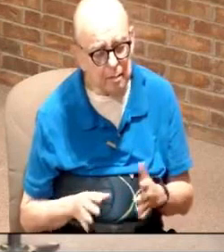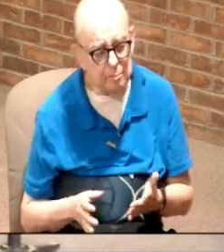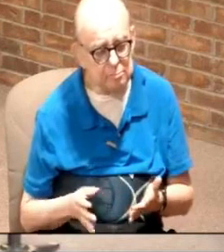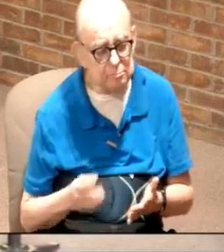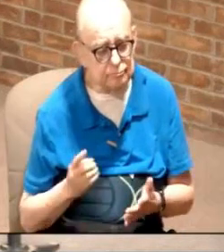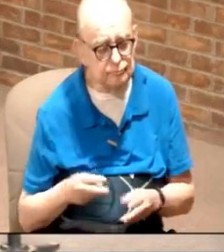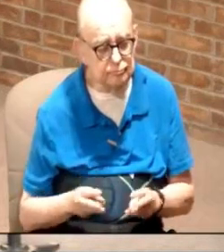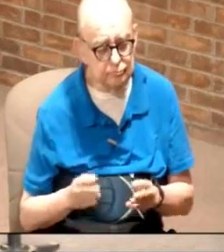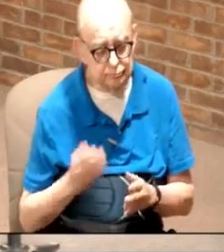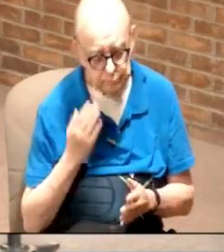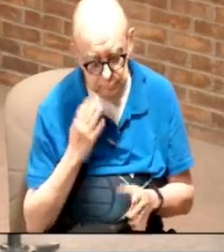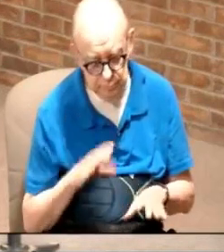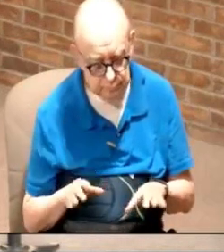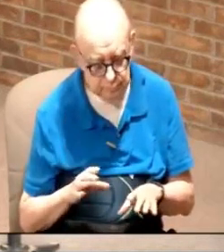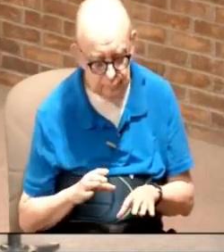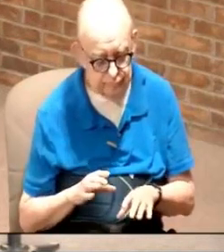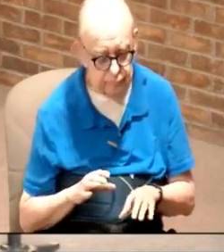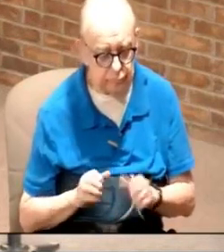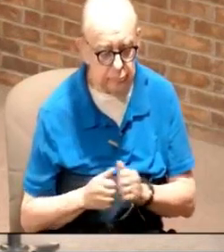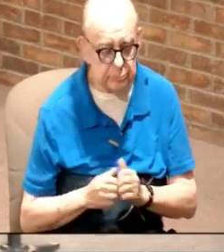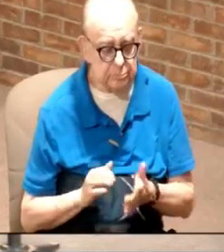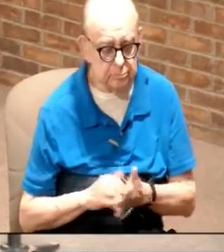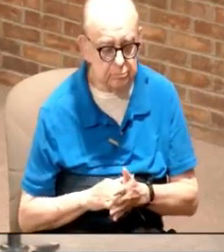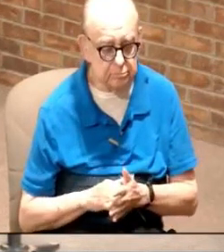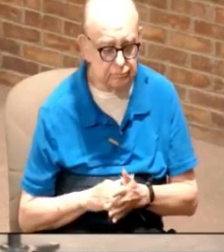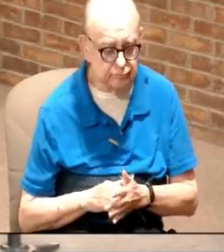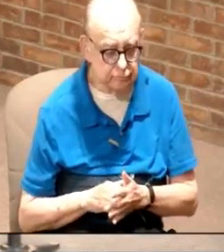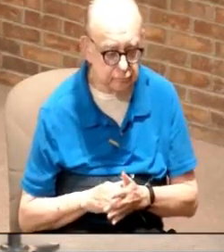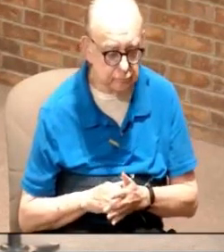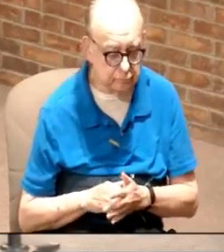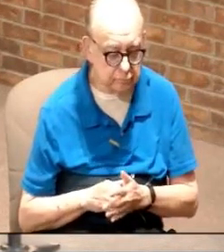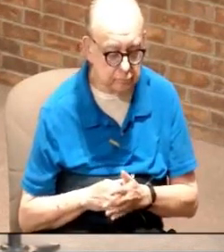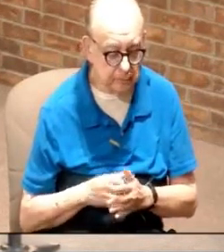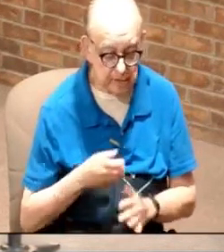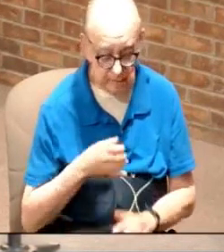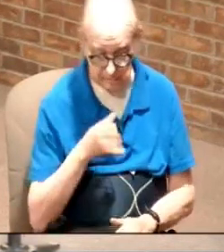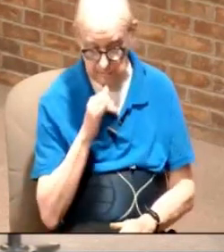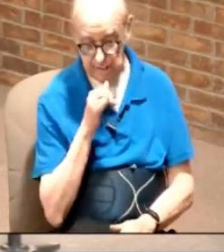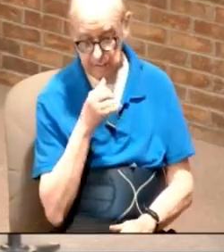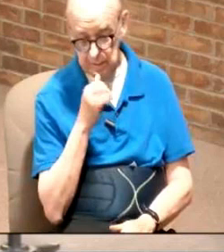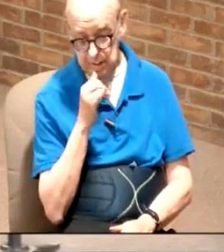the only way that I know how to deal with that pain was to take a drink out of the bottle.